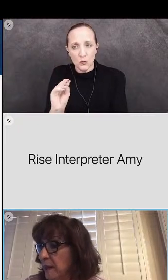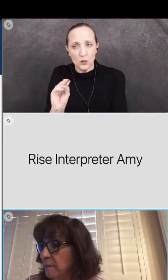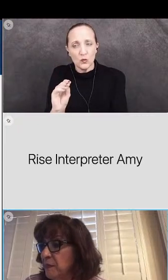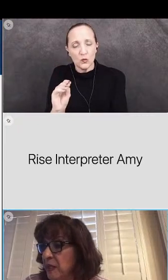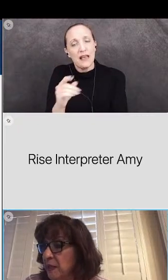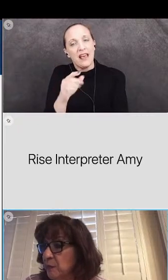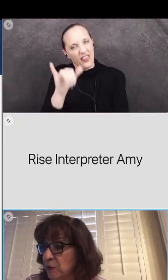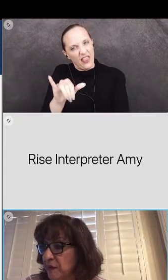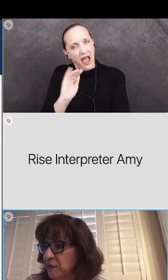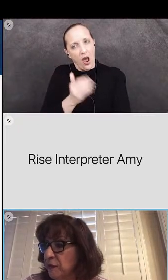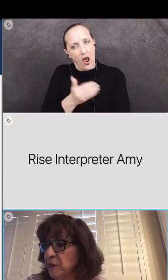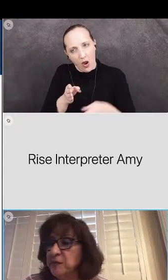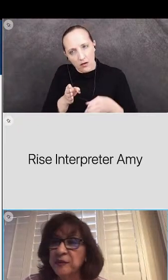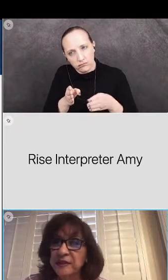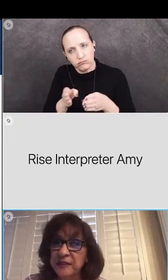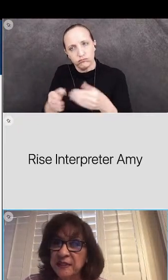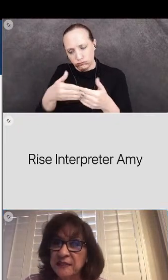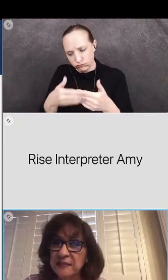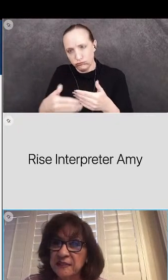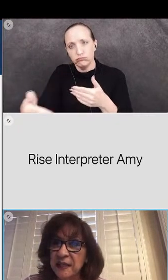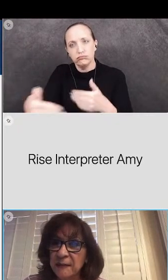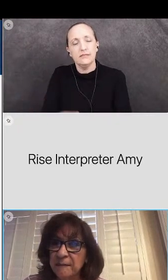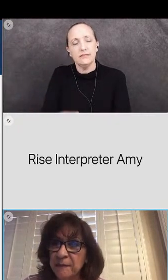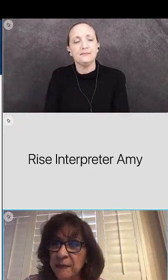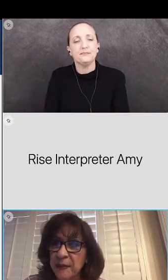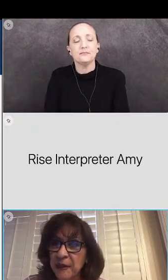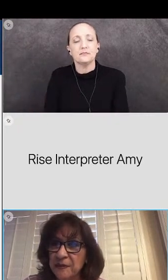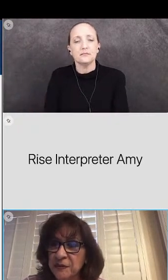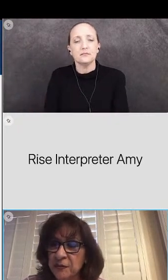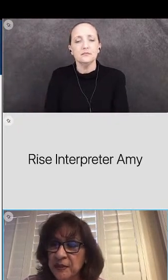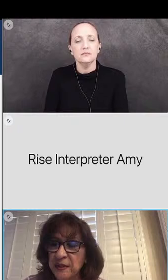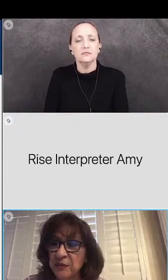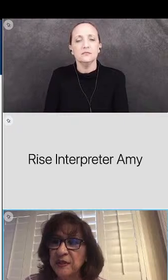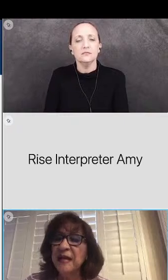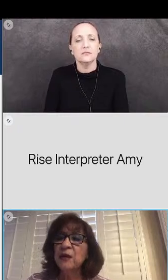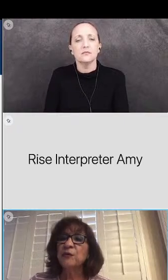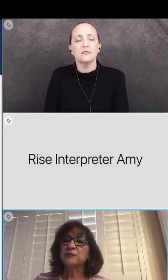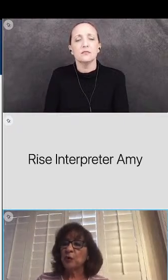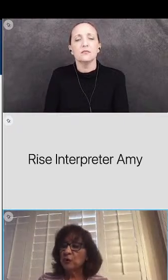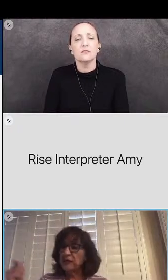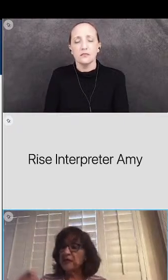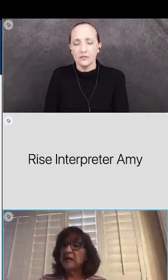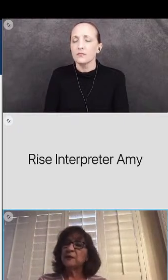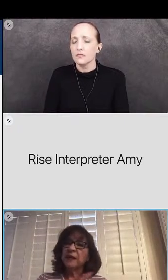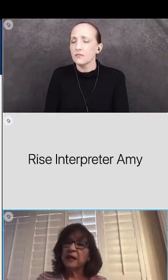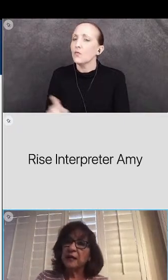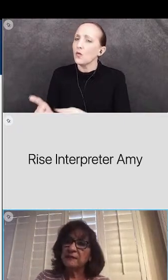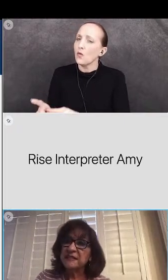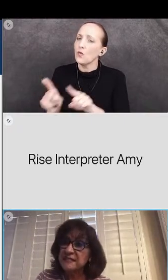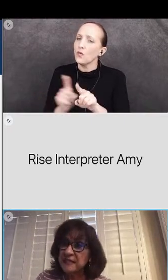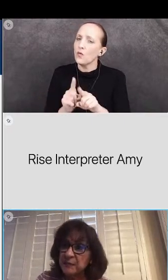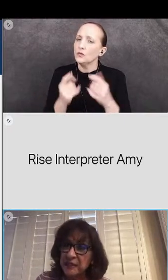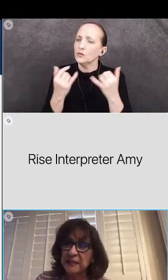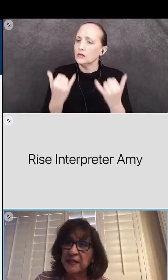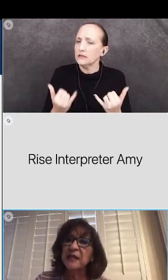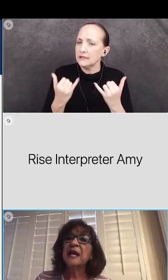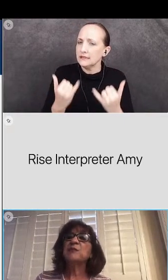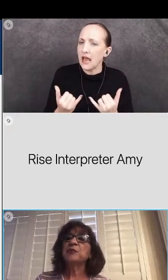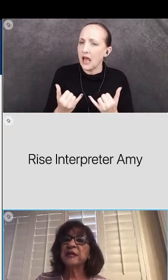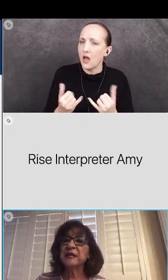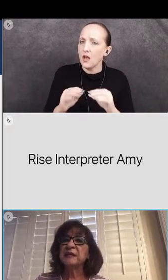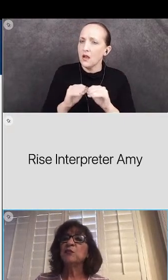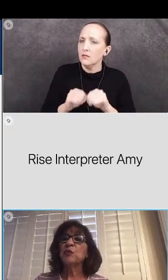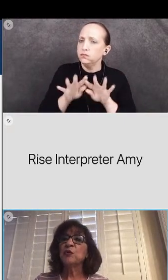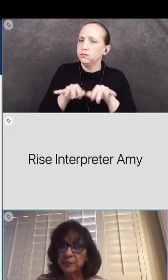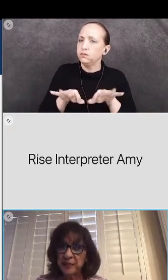So moving forward with this. Also, we, you know, now we're rolling it out systemically